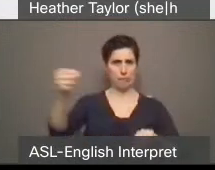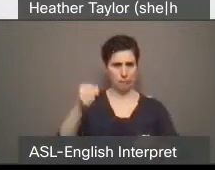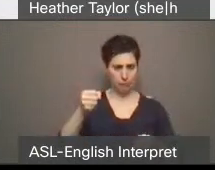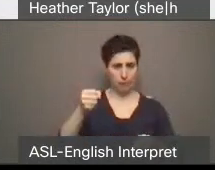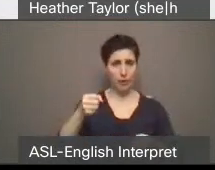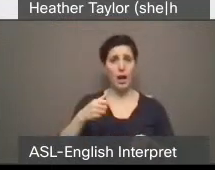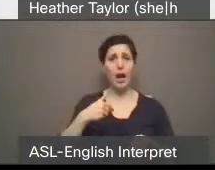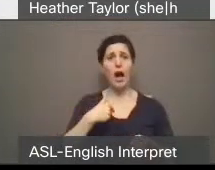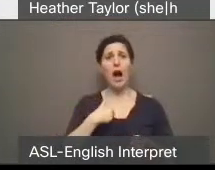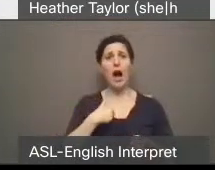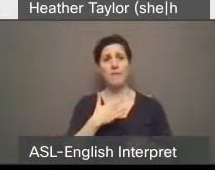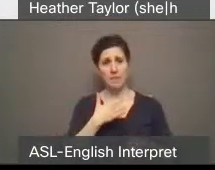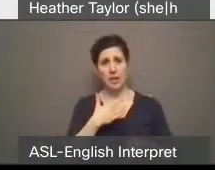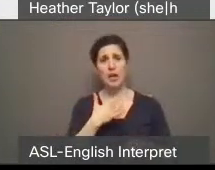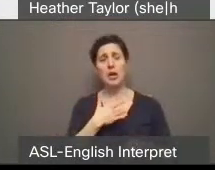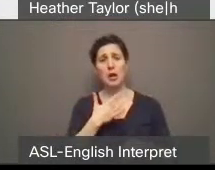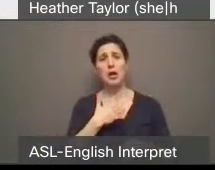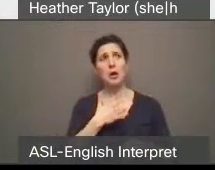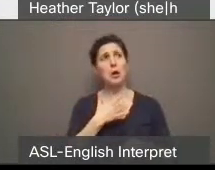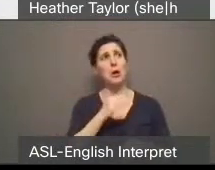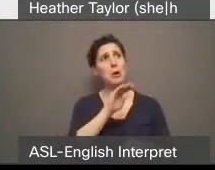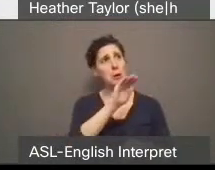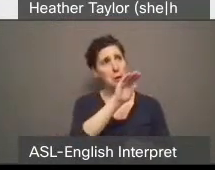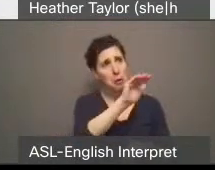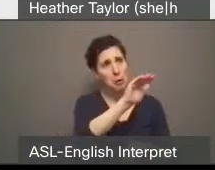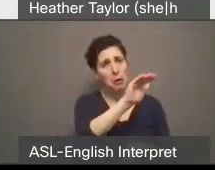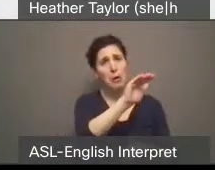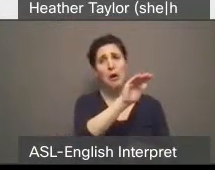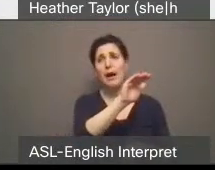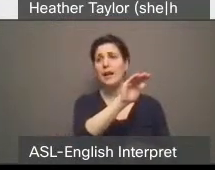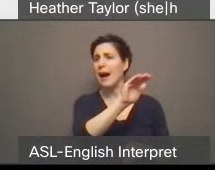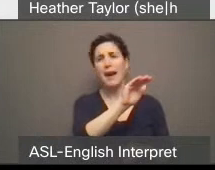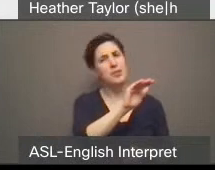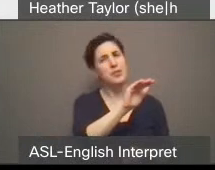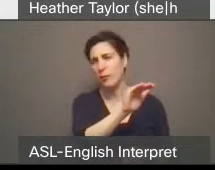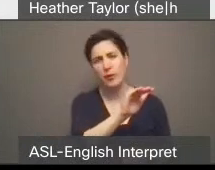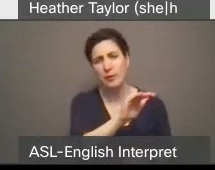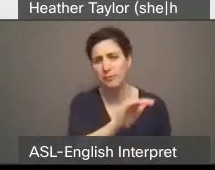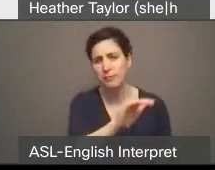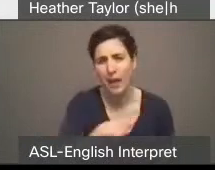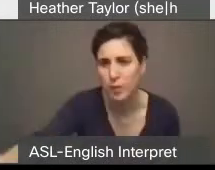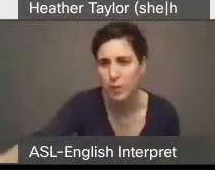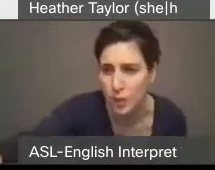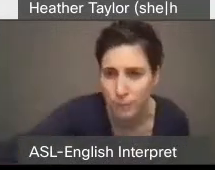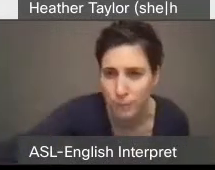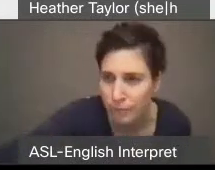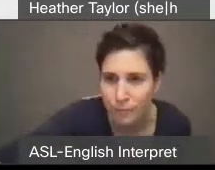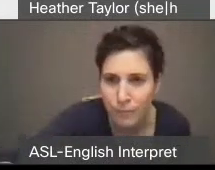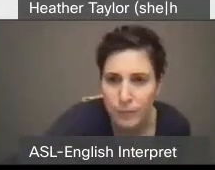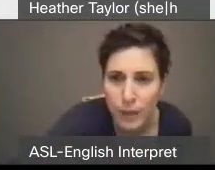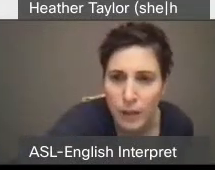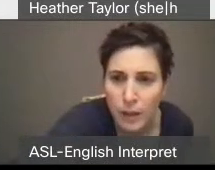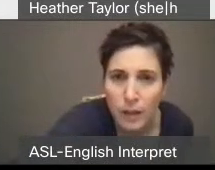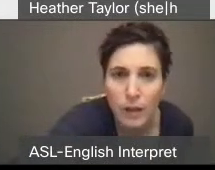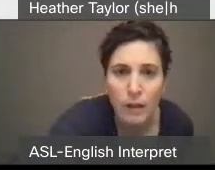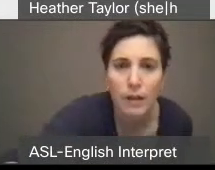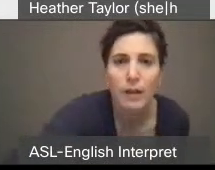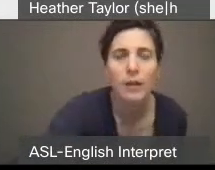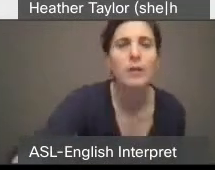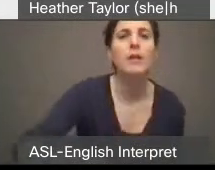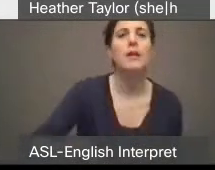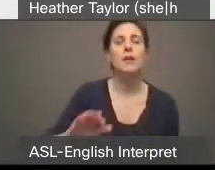victims of house fires or broken down furnaces in the winter, there would be assistance to do the right thing after our personal crisis.